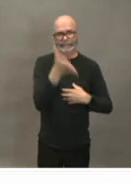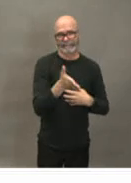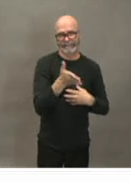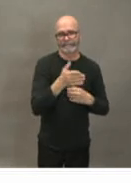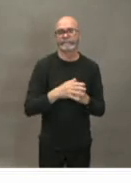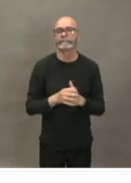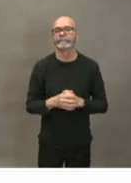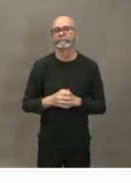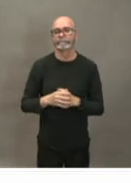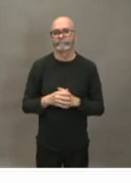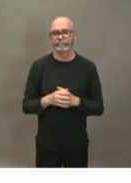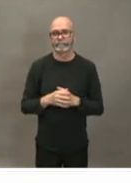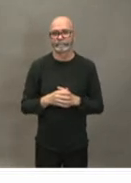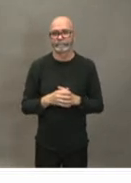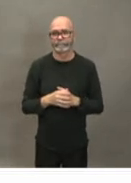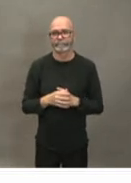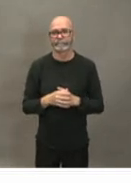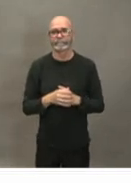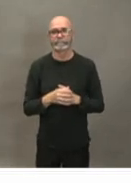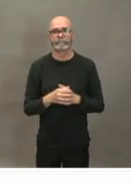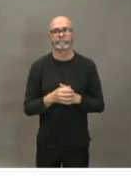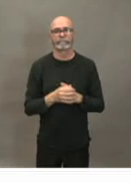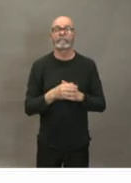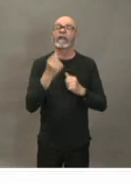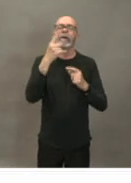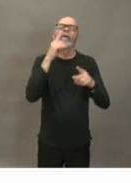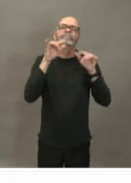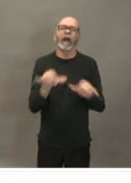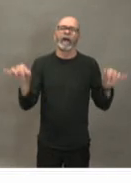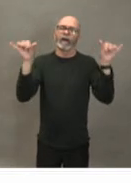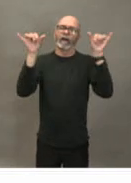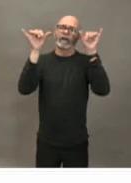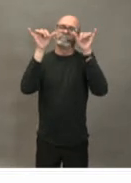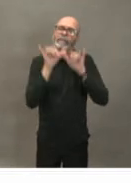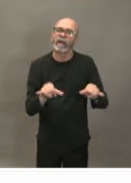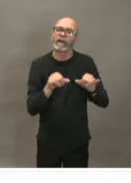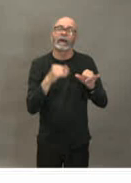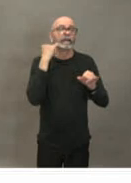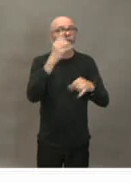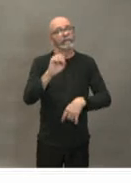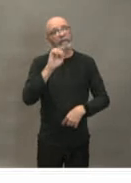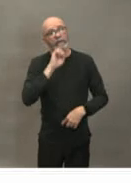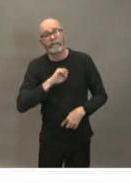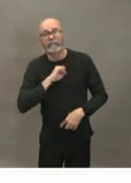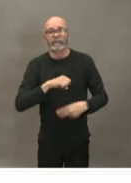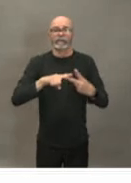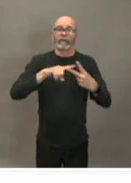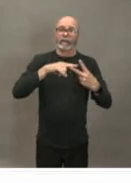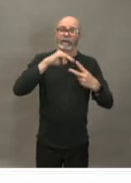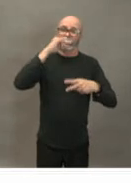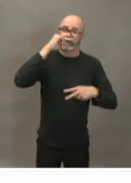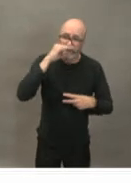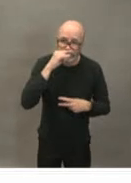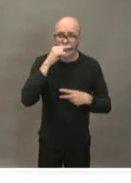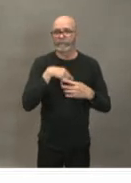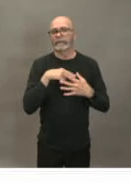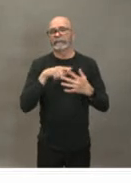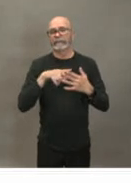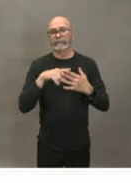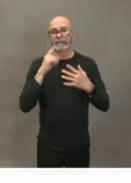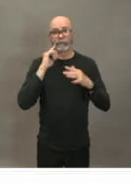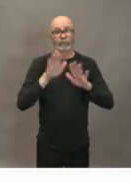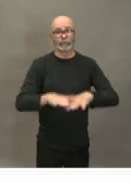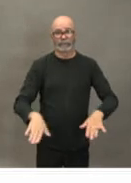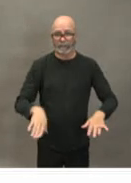The uh the probably the more common way though is that people if you cough or sneeze and the virus goes onto the surface in front of me or